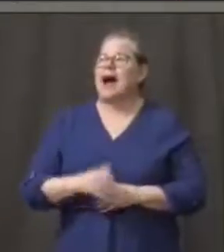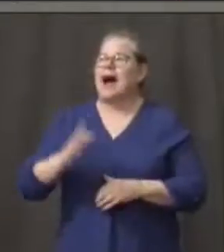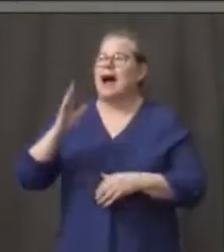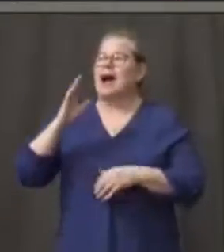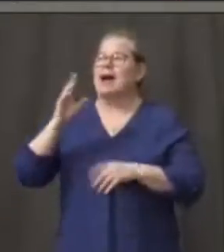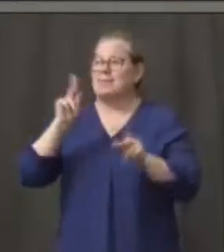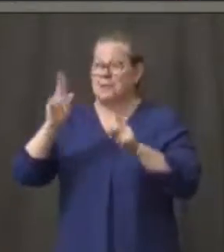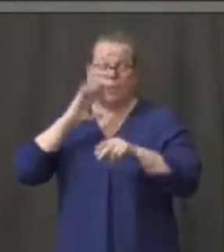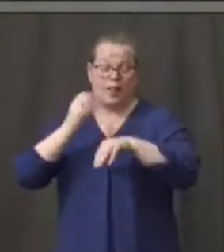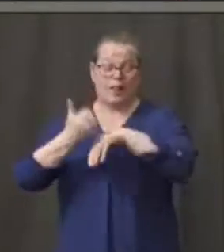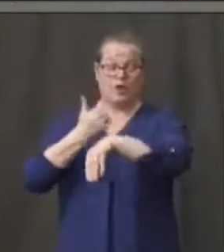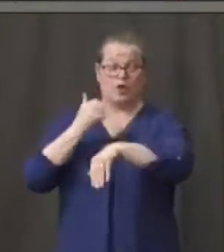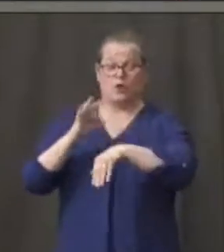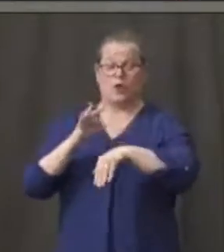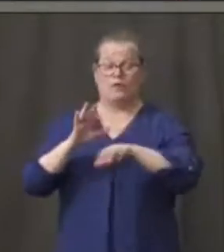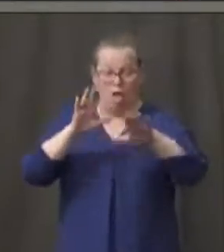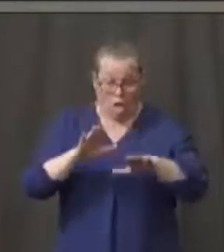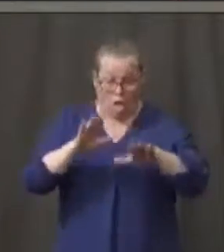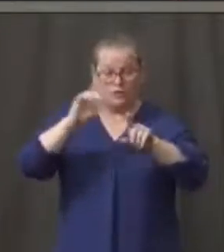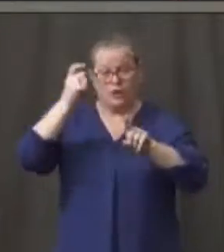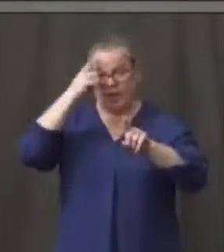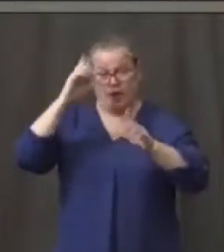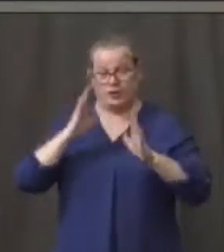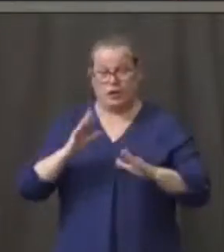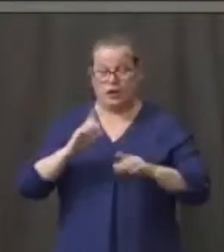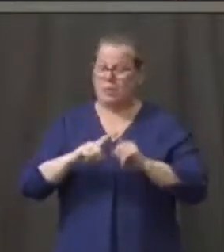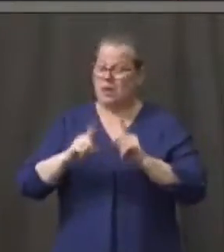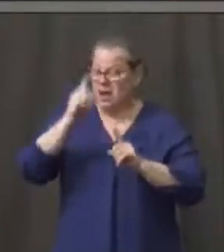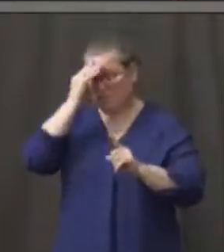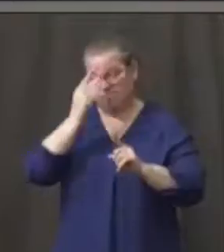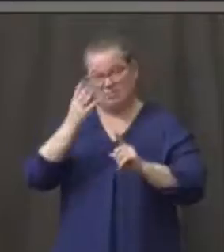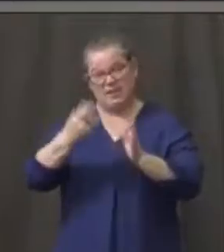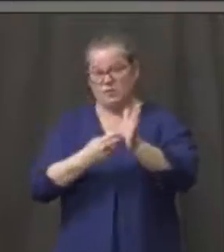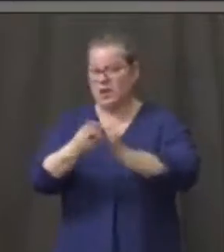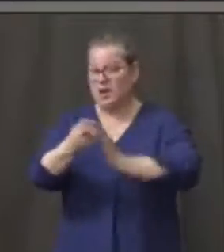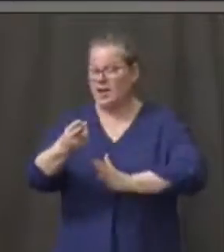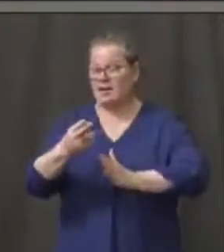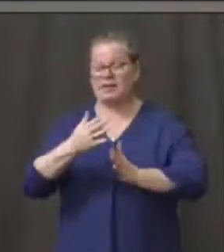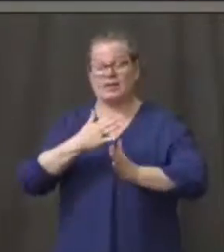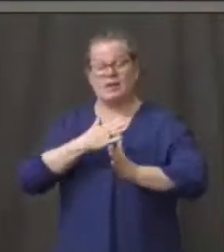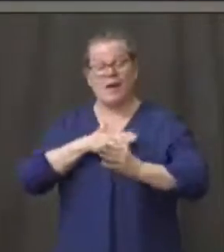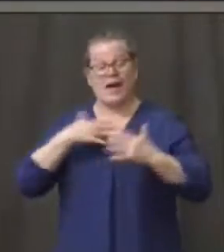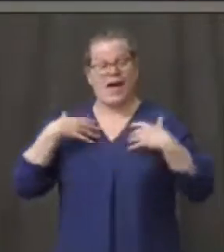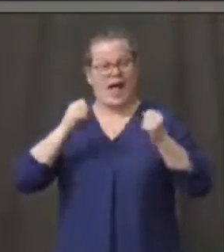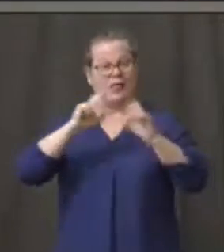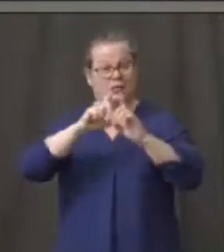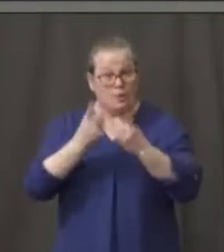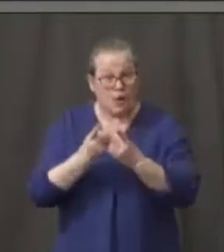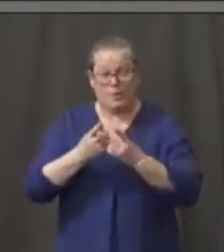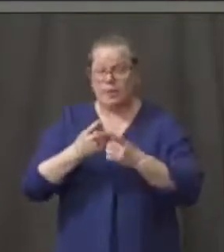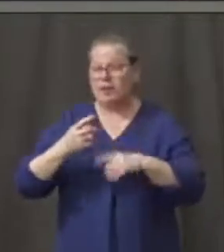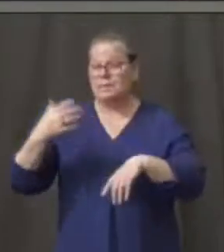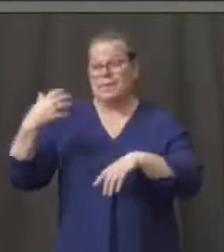kowtowing to the governor, but I have to tell you, I deal with my people, my health department, my chief of community services, my chief of staff.